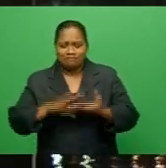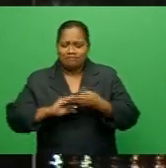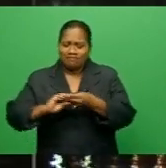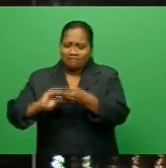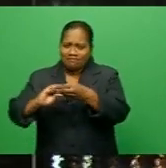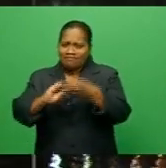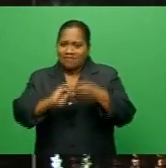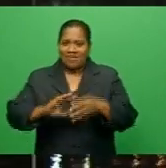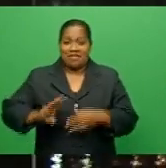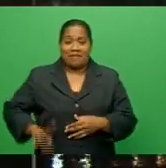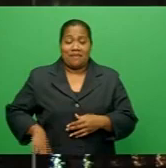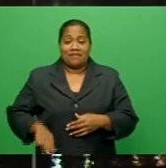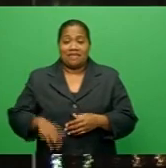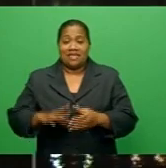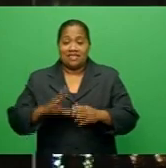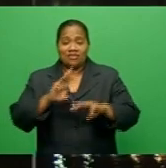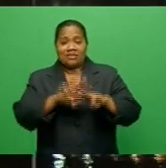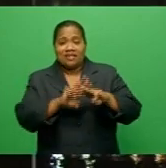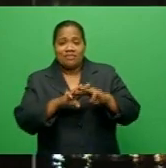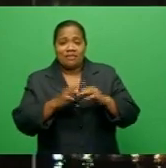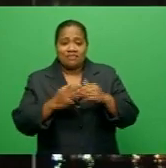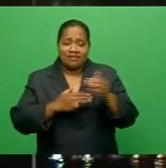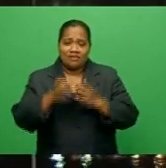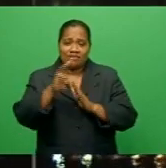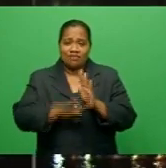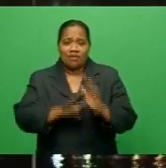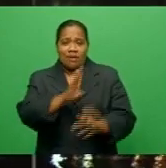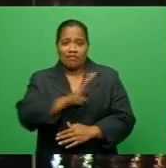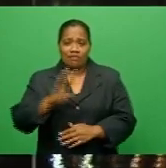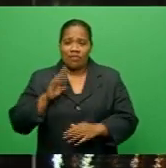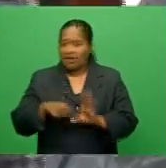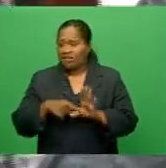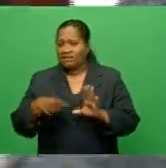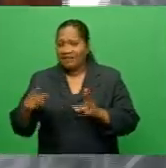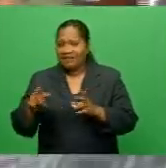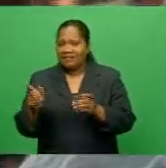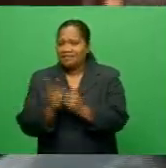Sidelpa Management Board outside the meeting venue this afternoon.